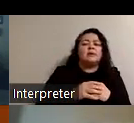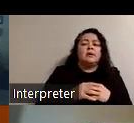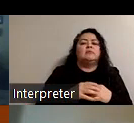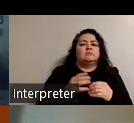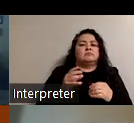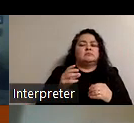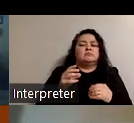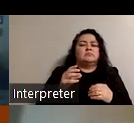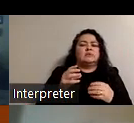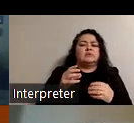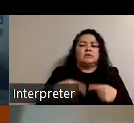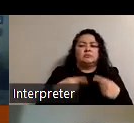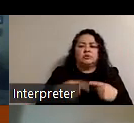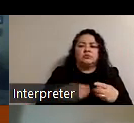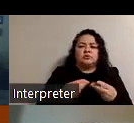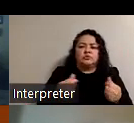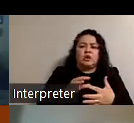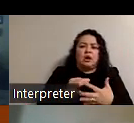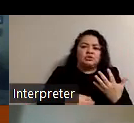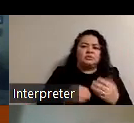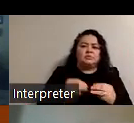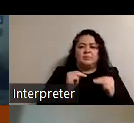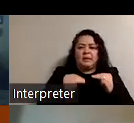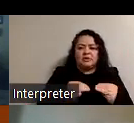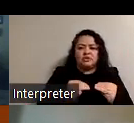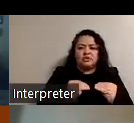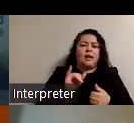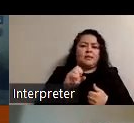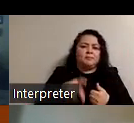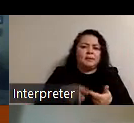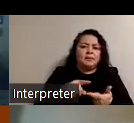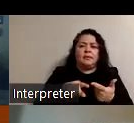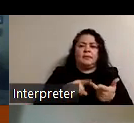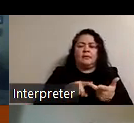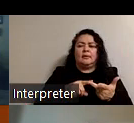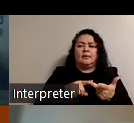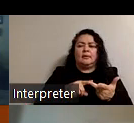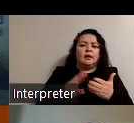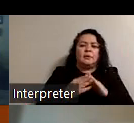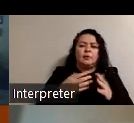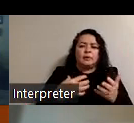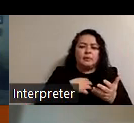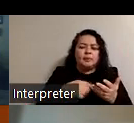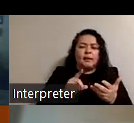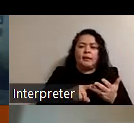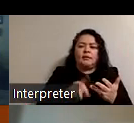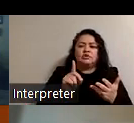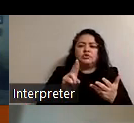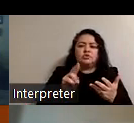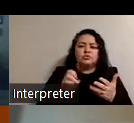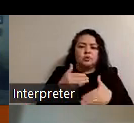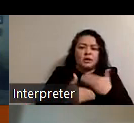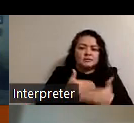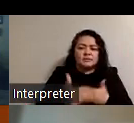resolution options mediation iep facilitated iep community complaint due process